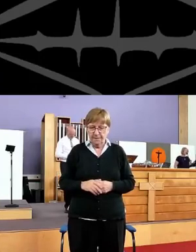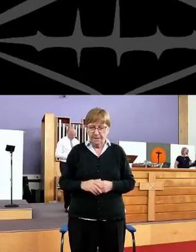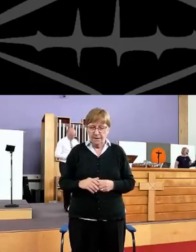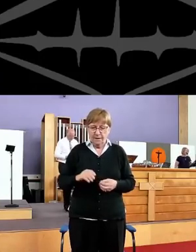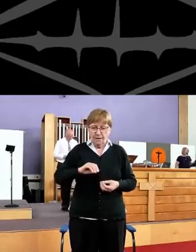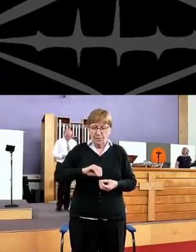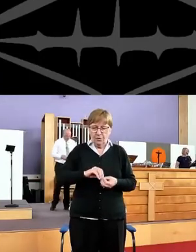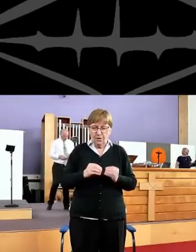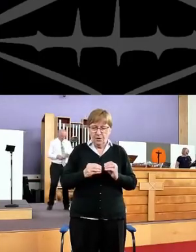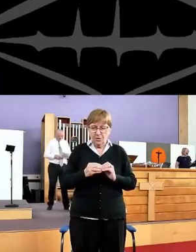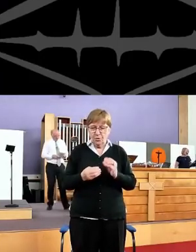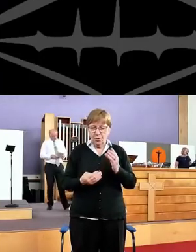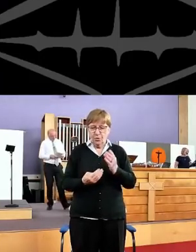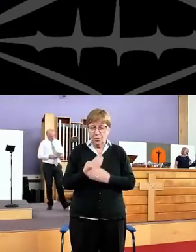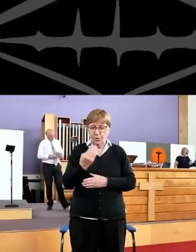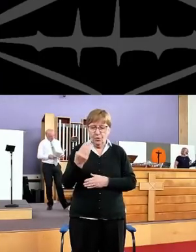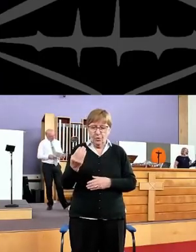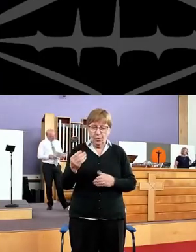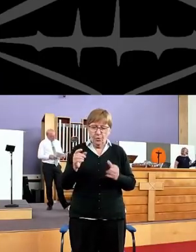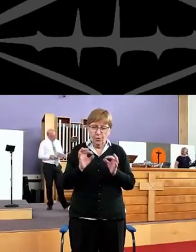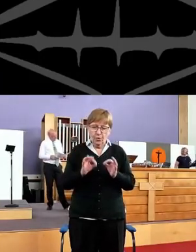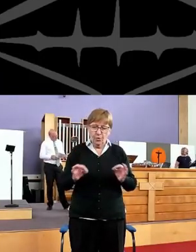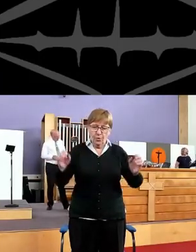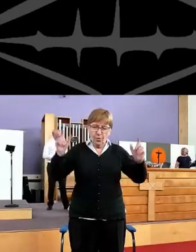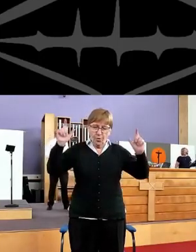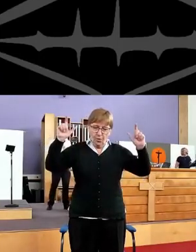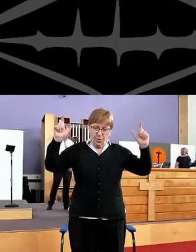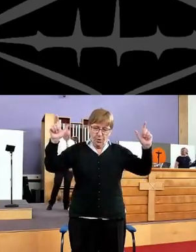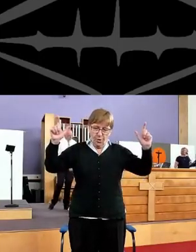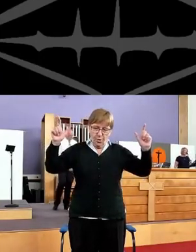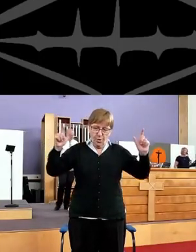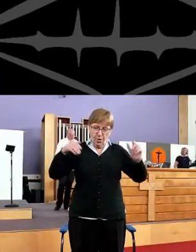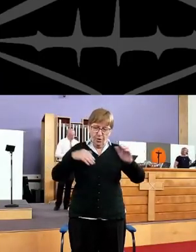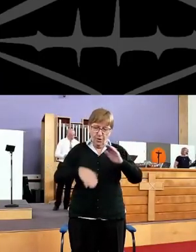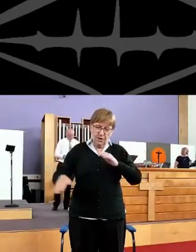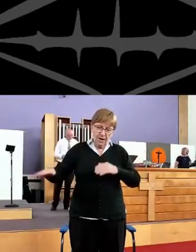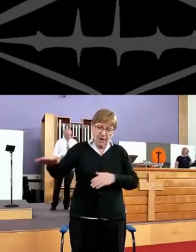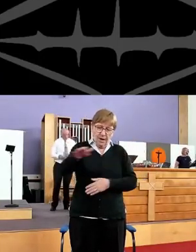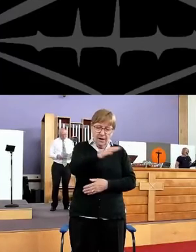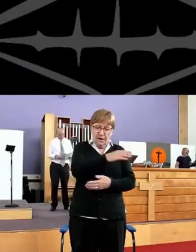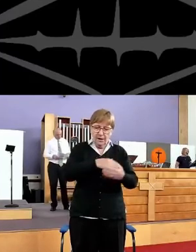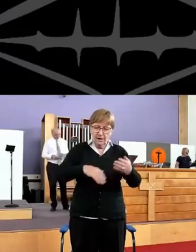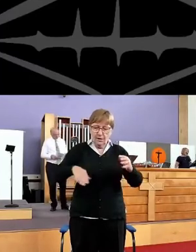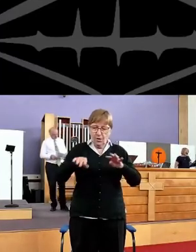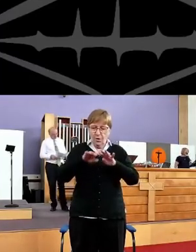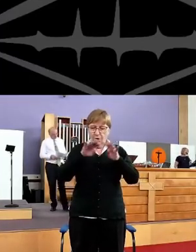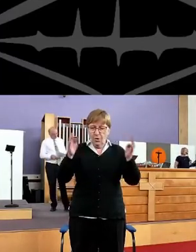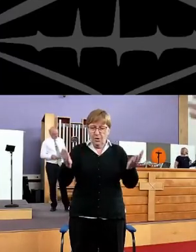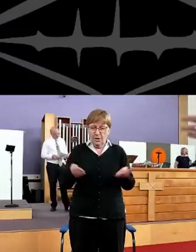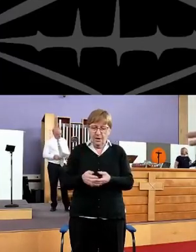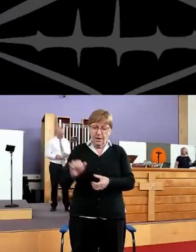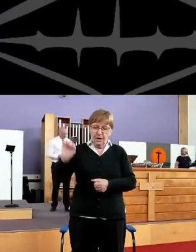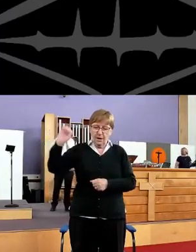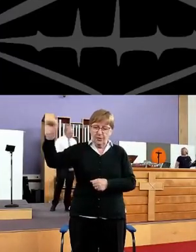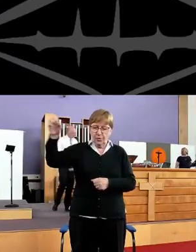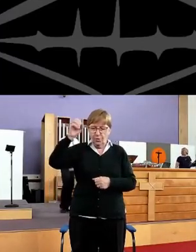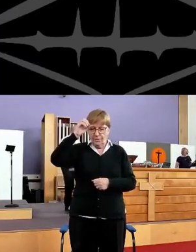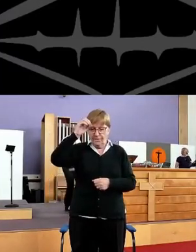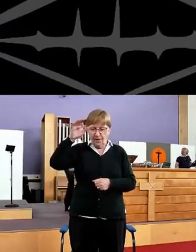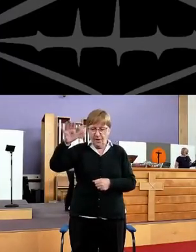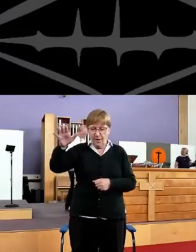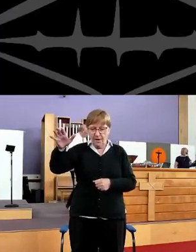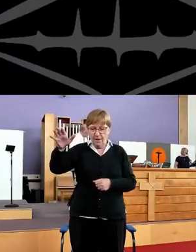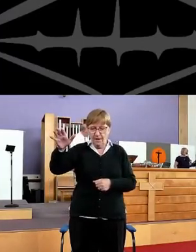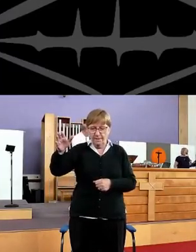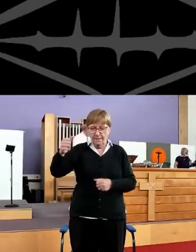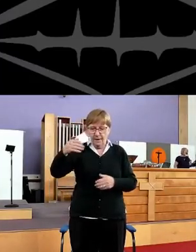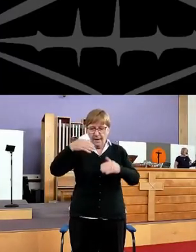My soul, O Lord, In all the earth proclaim